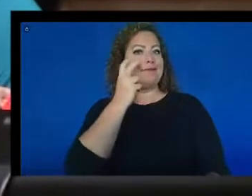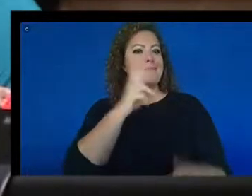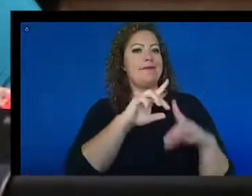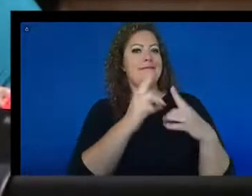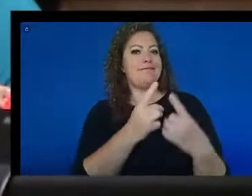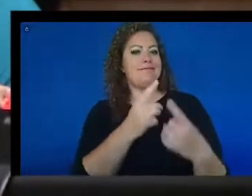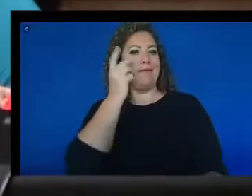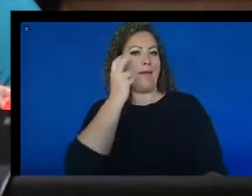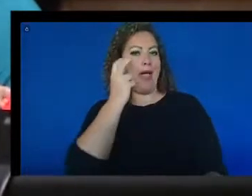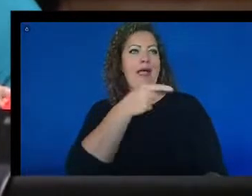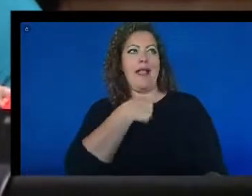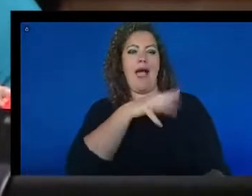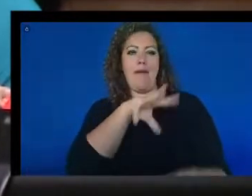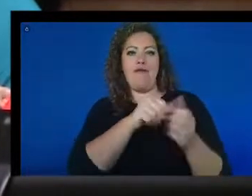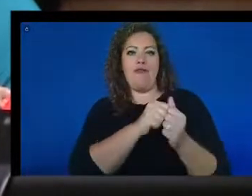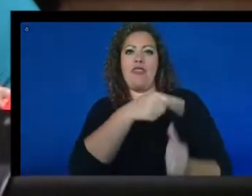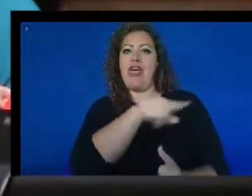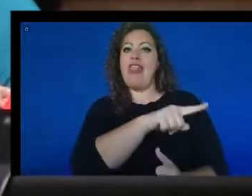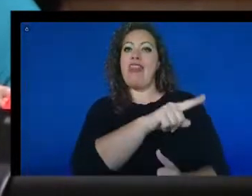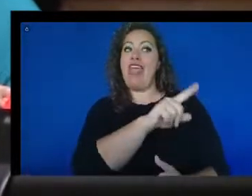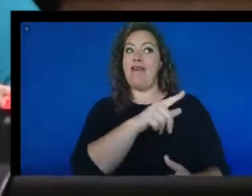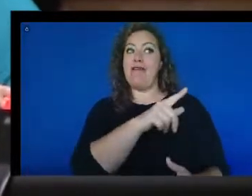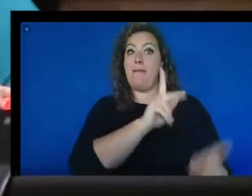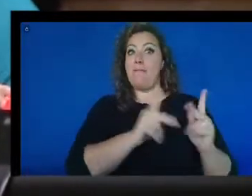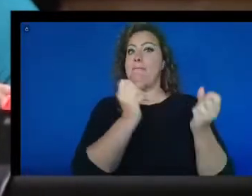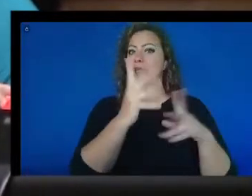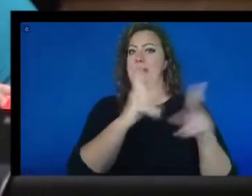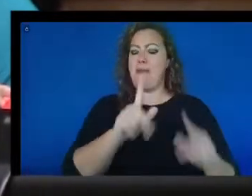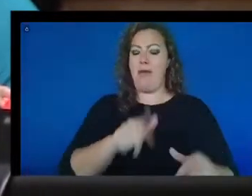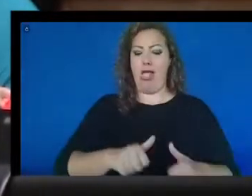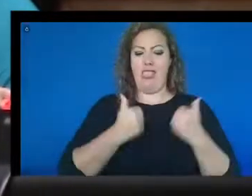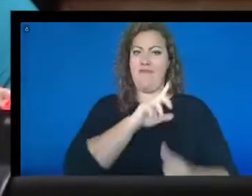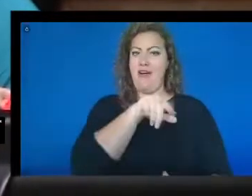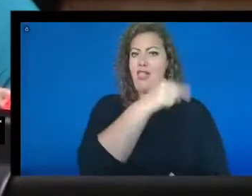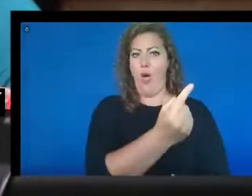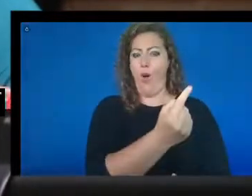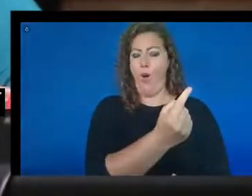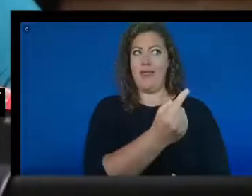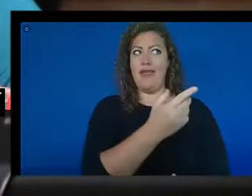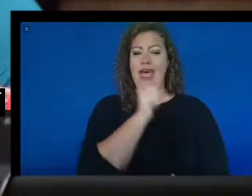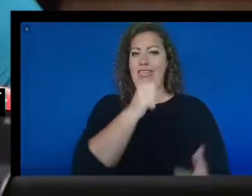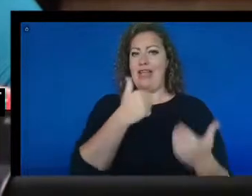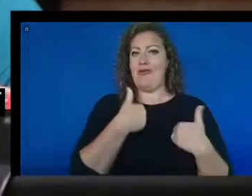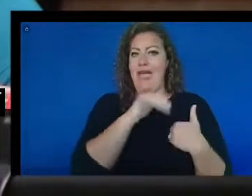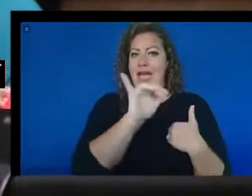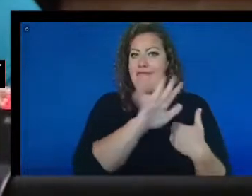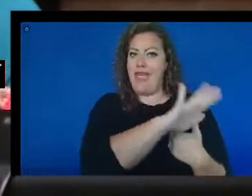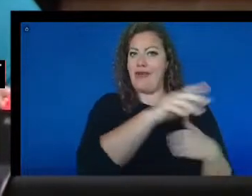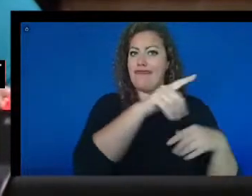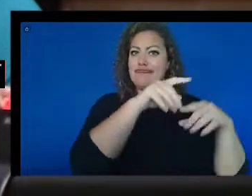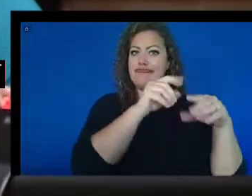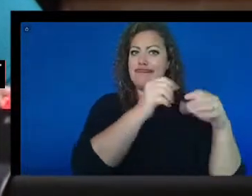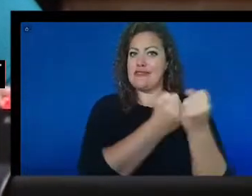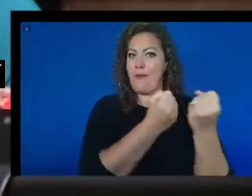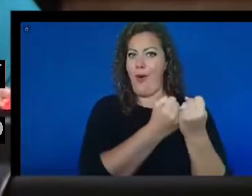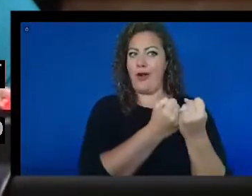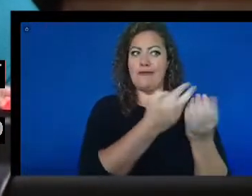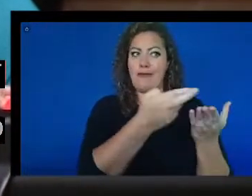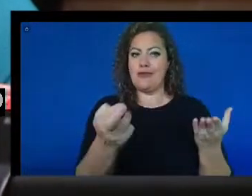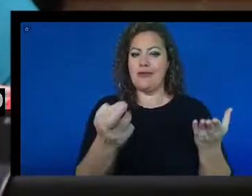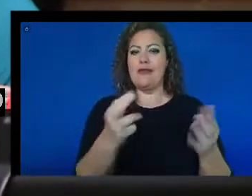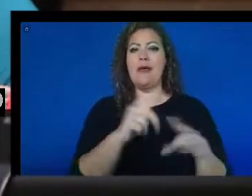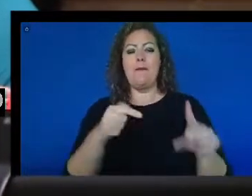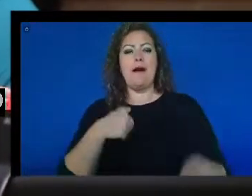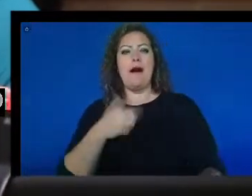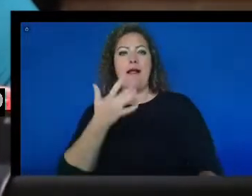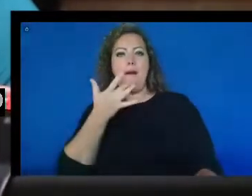and they don't have that resources. So again, I'm fortunate that I do to a point where it stops. And